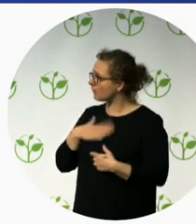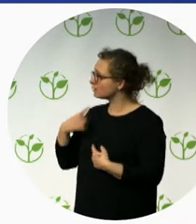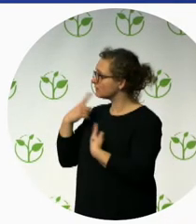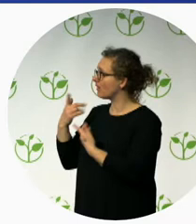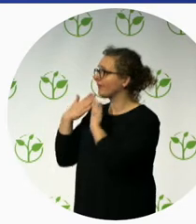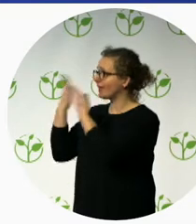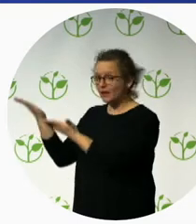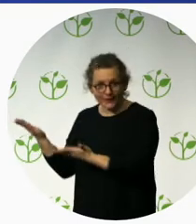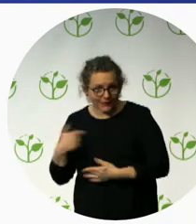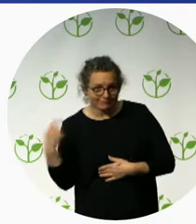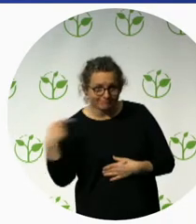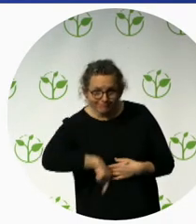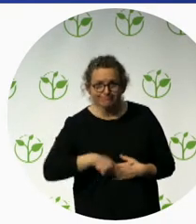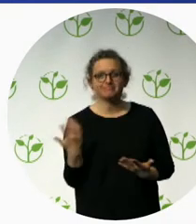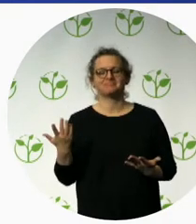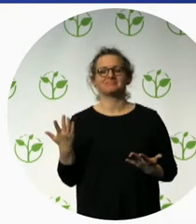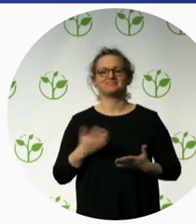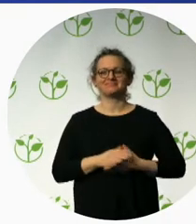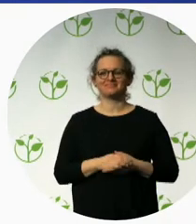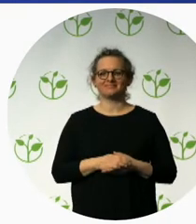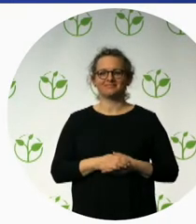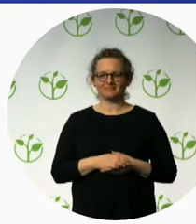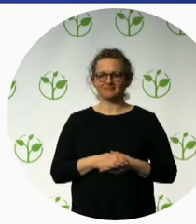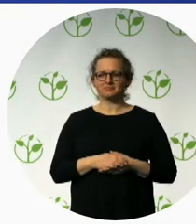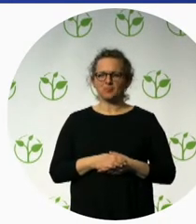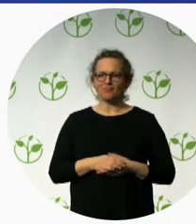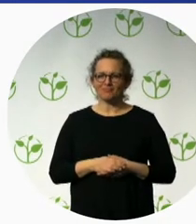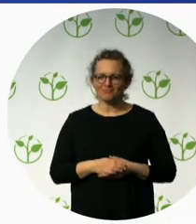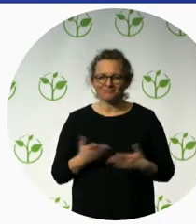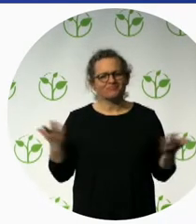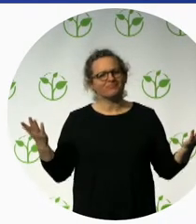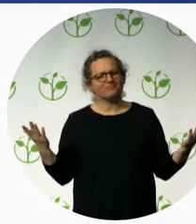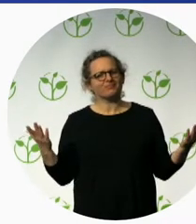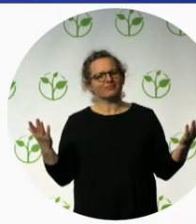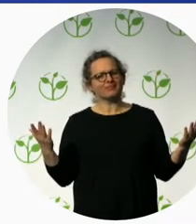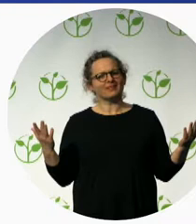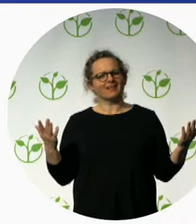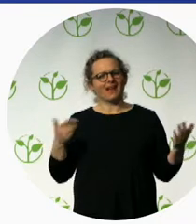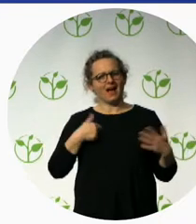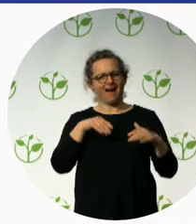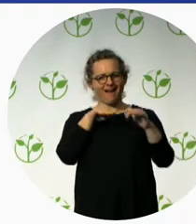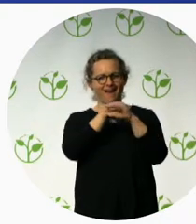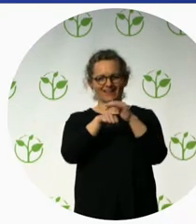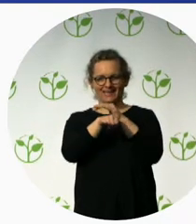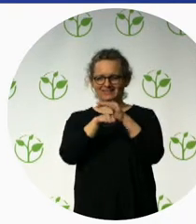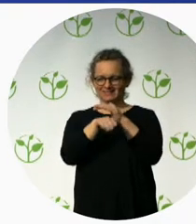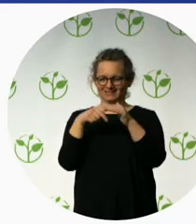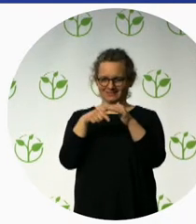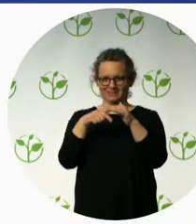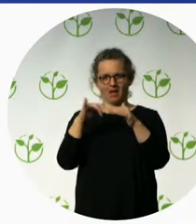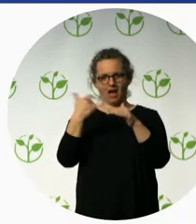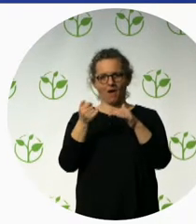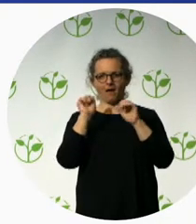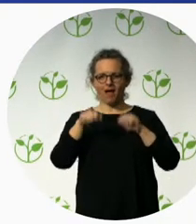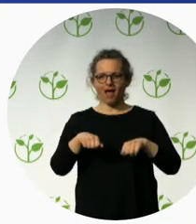tour operator, which is called South America for All. I'm going to take you back quickly to 2001,